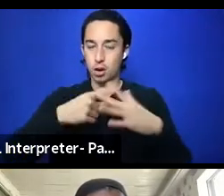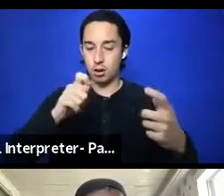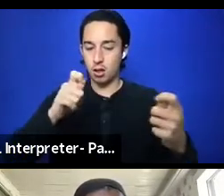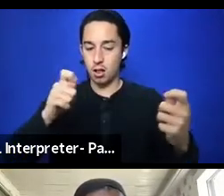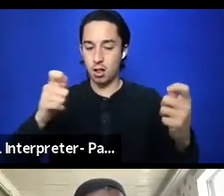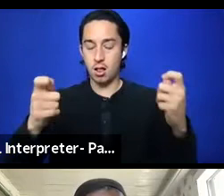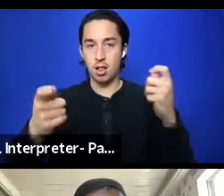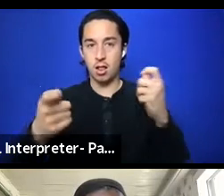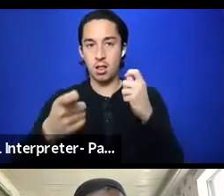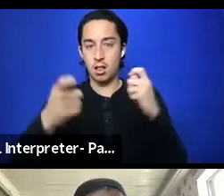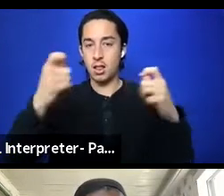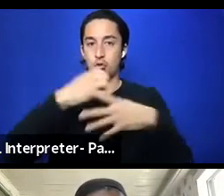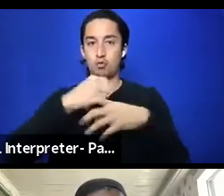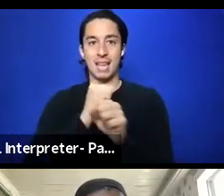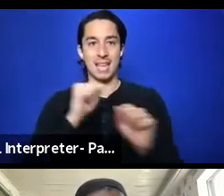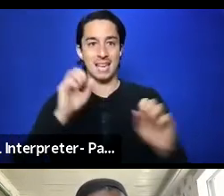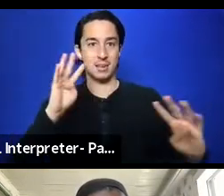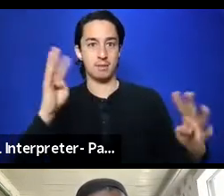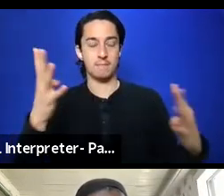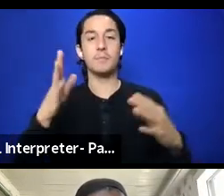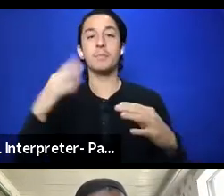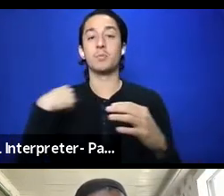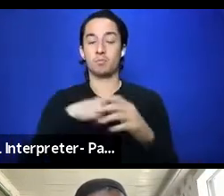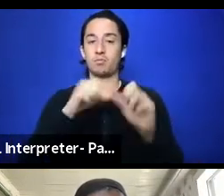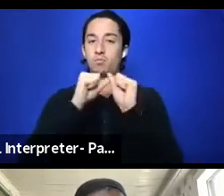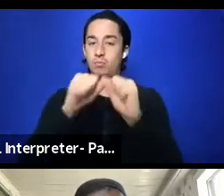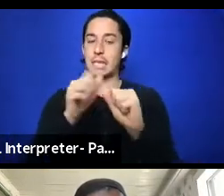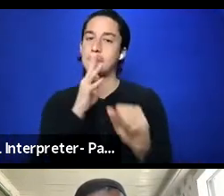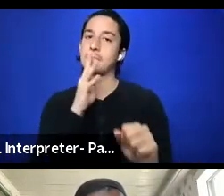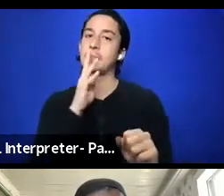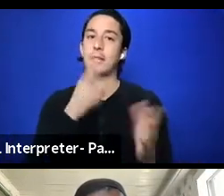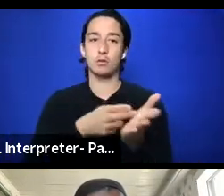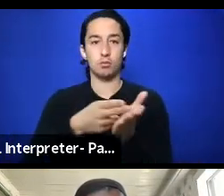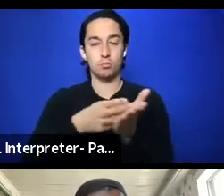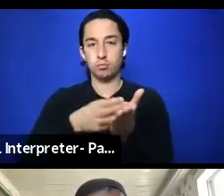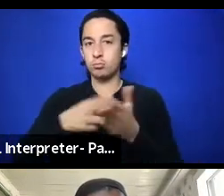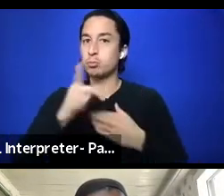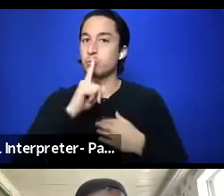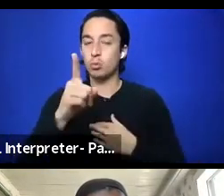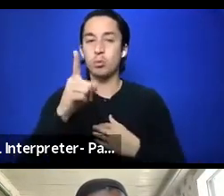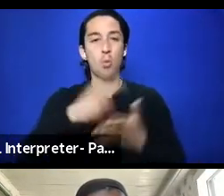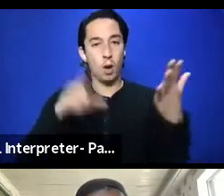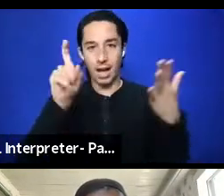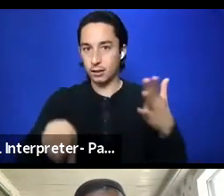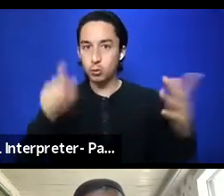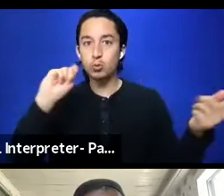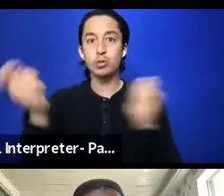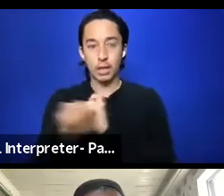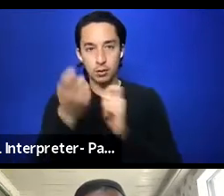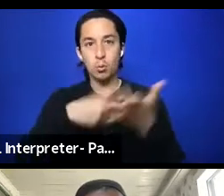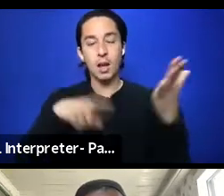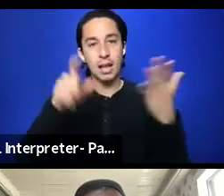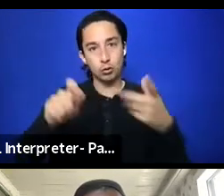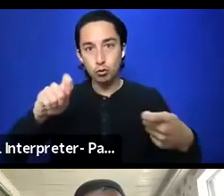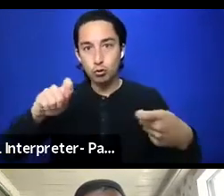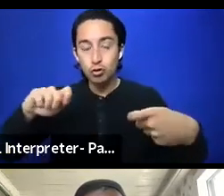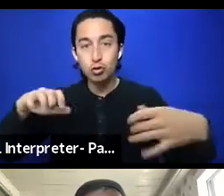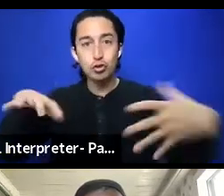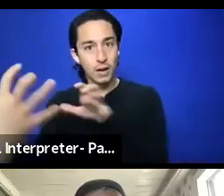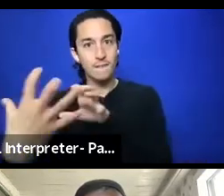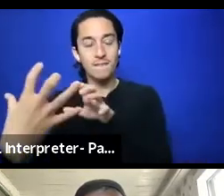that we have to continue to speak that truth of what needs to change and what needs to be shifted out loud